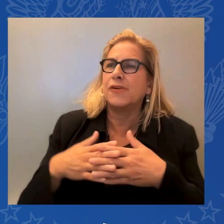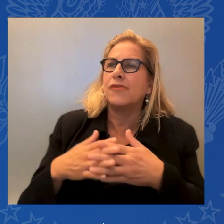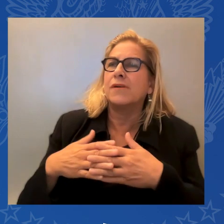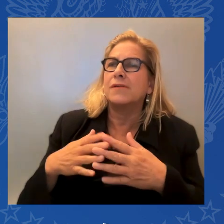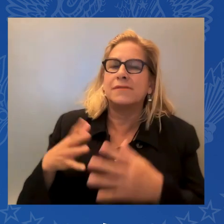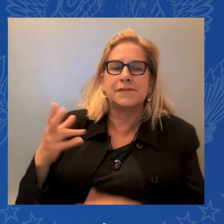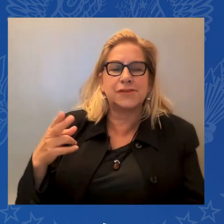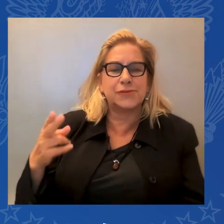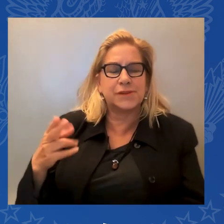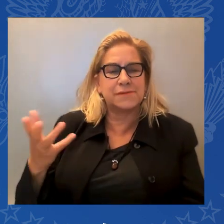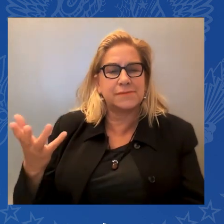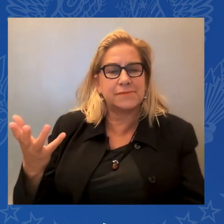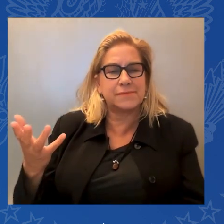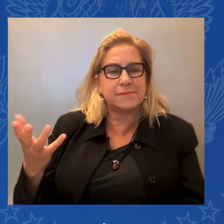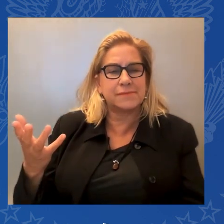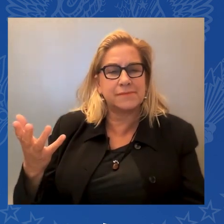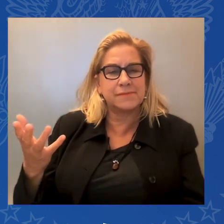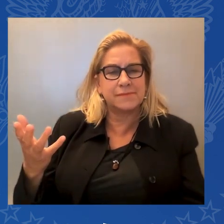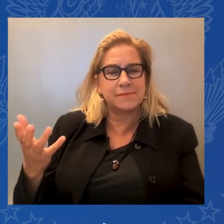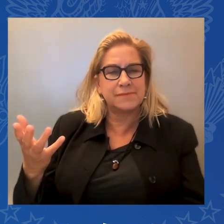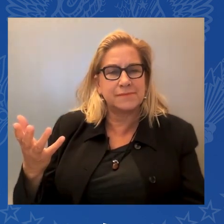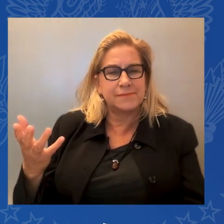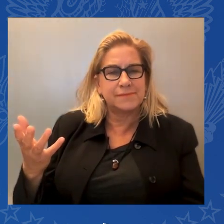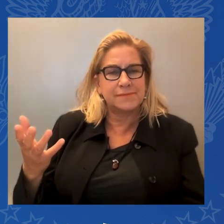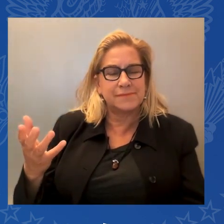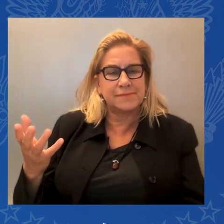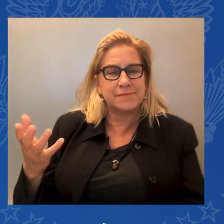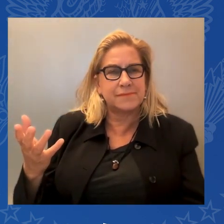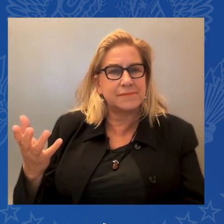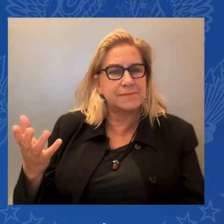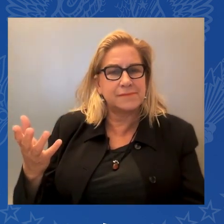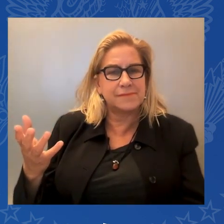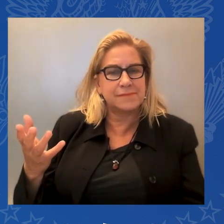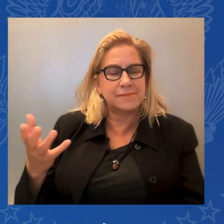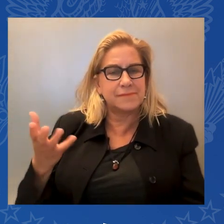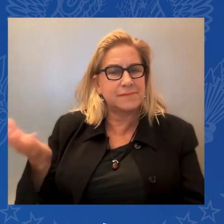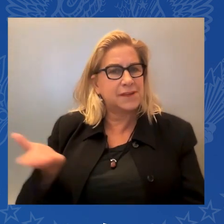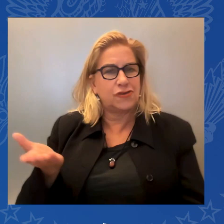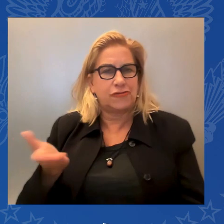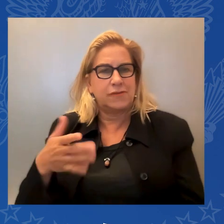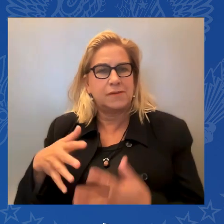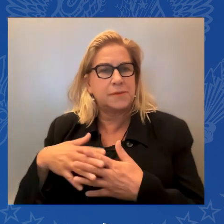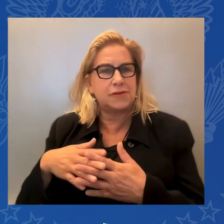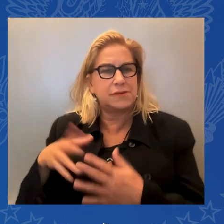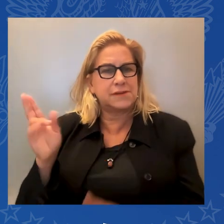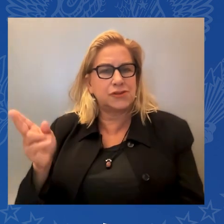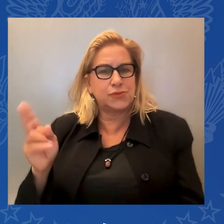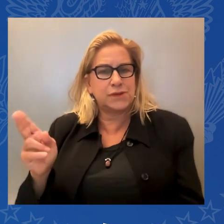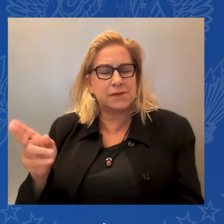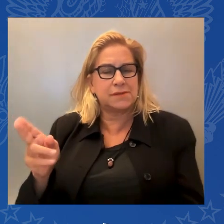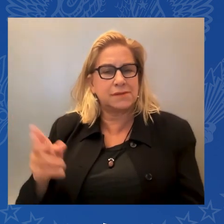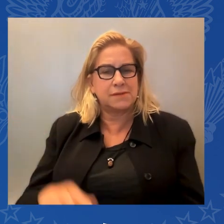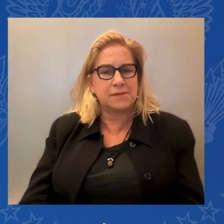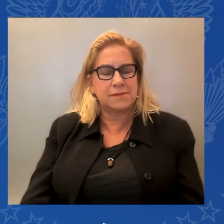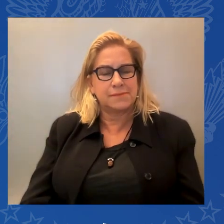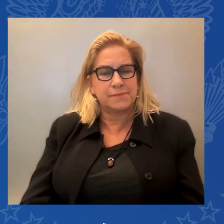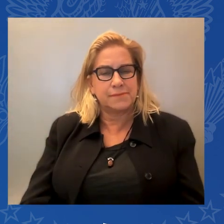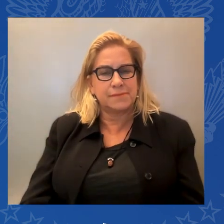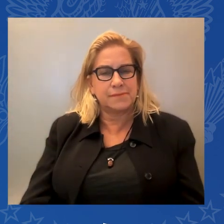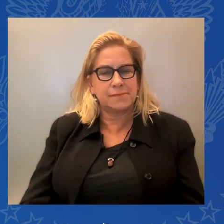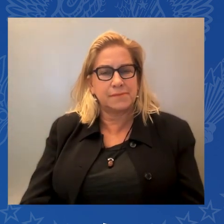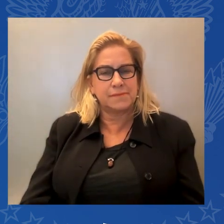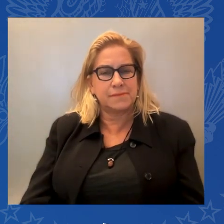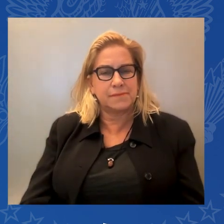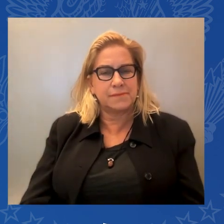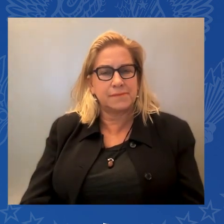When in American history has there been a circumstance where one ethnicity has the potential to have such a